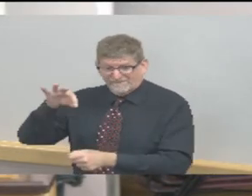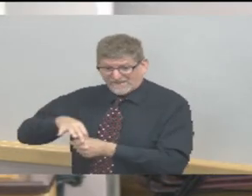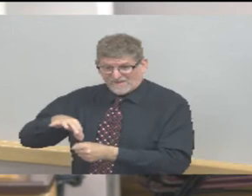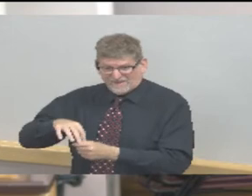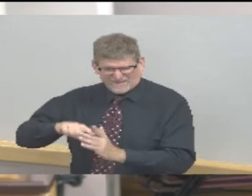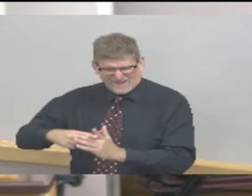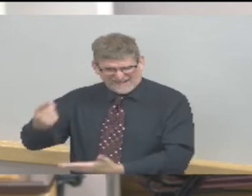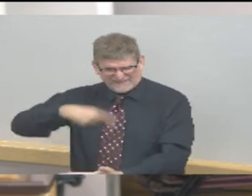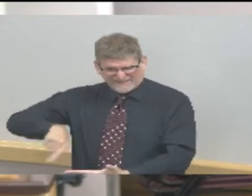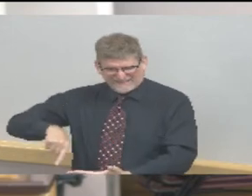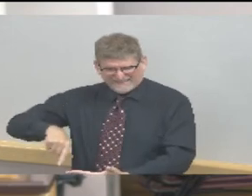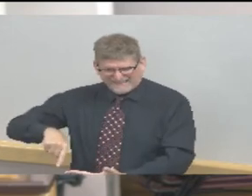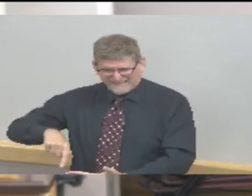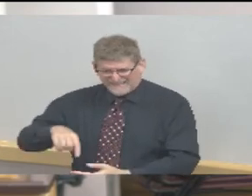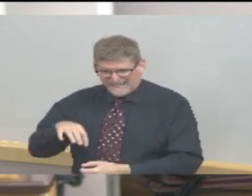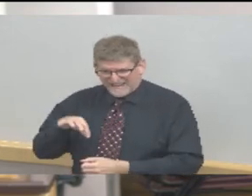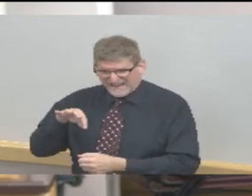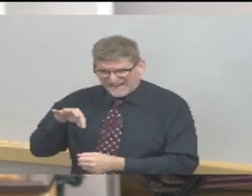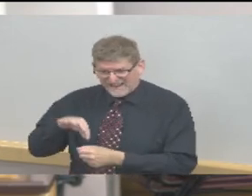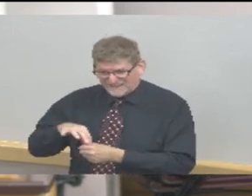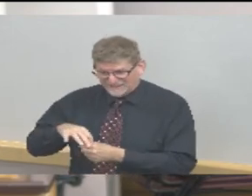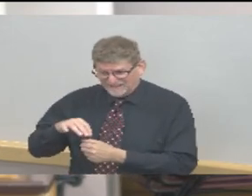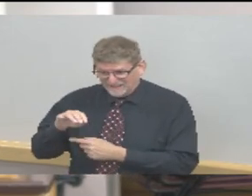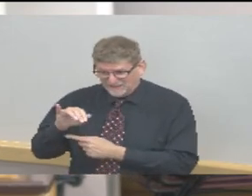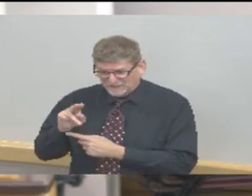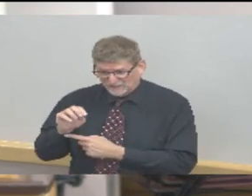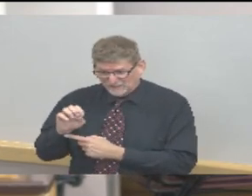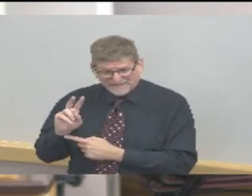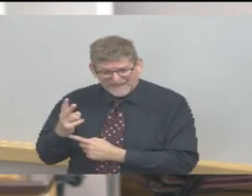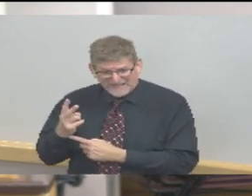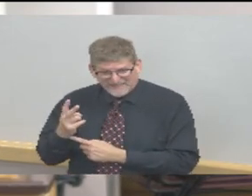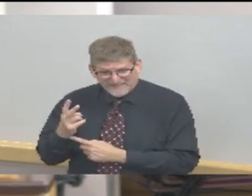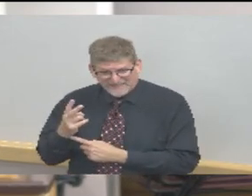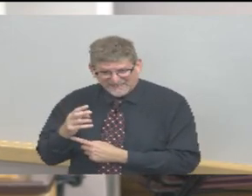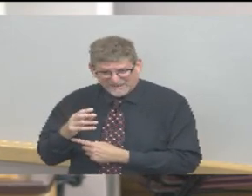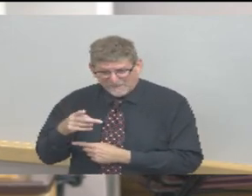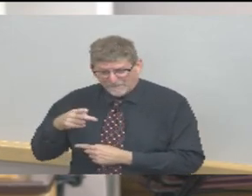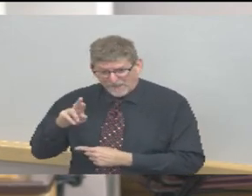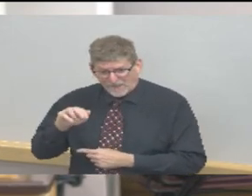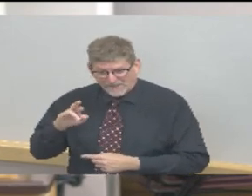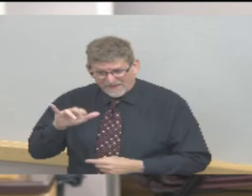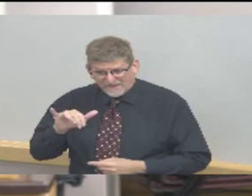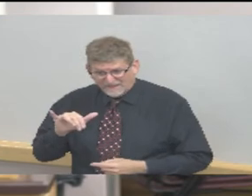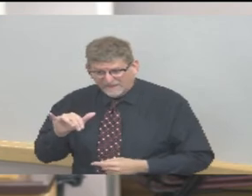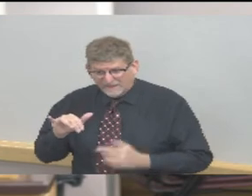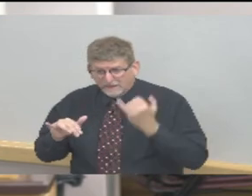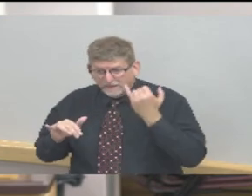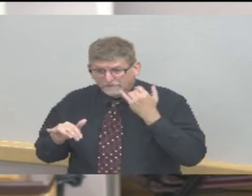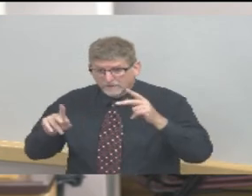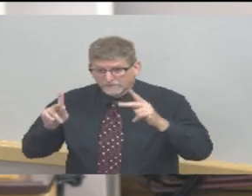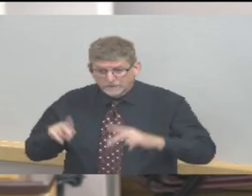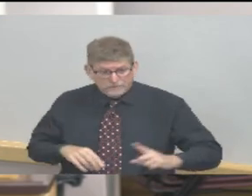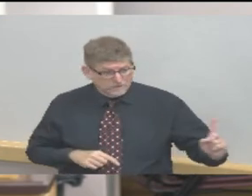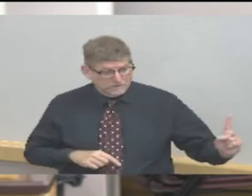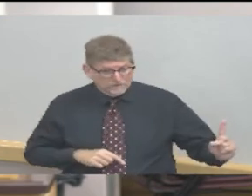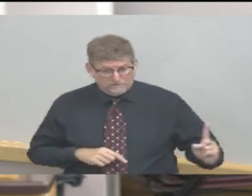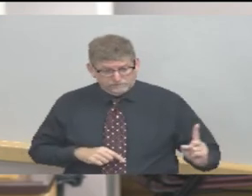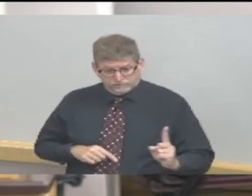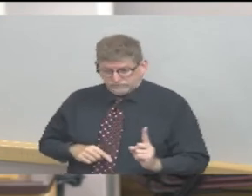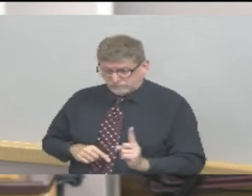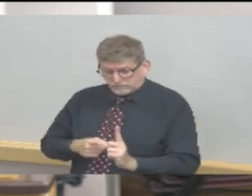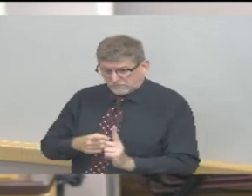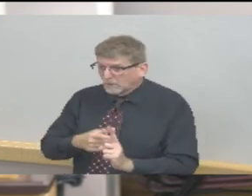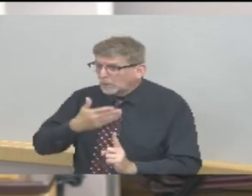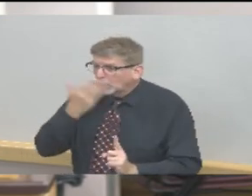if voters who show up without masks will be given masks by poll workers, and what else the Health Department is coordinating with the Board of Elections to